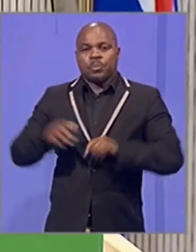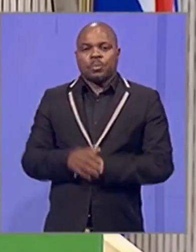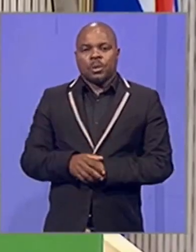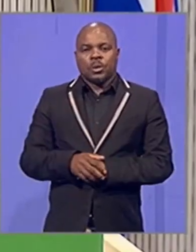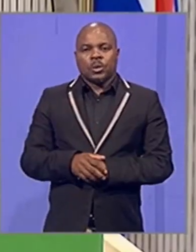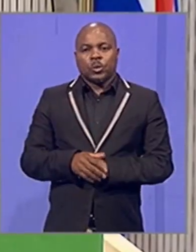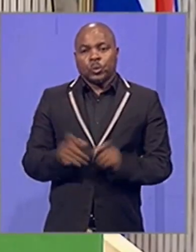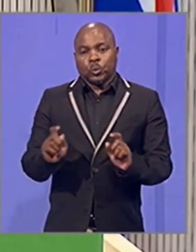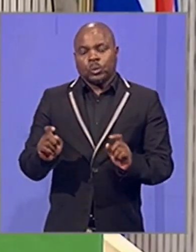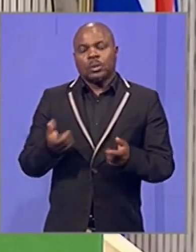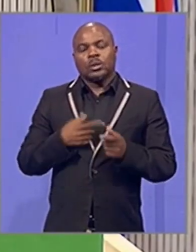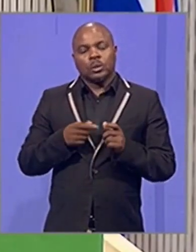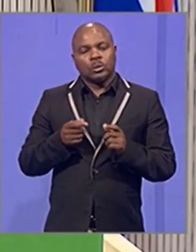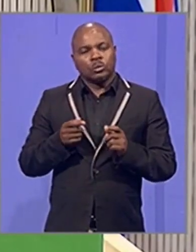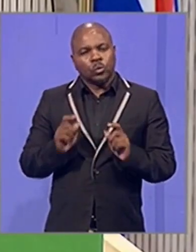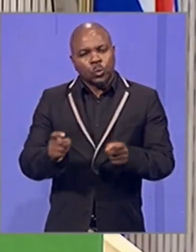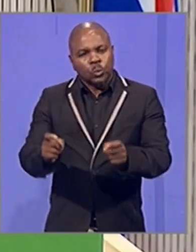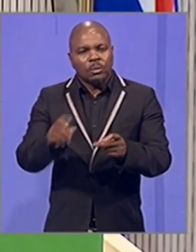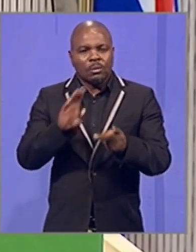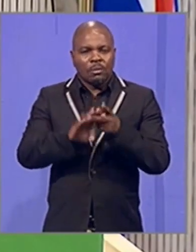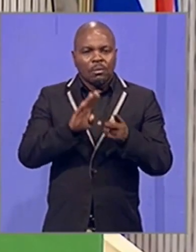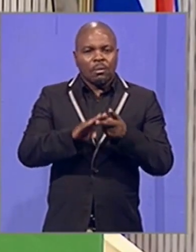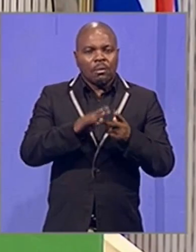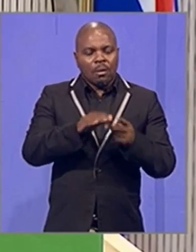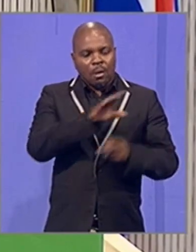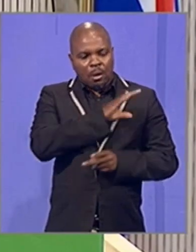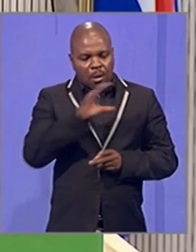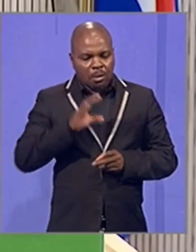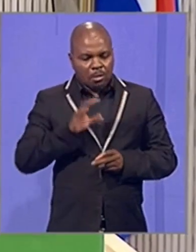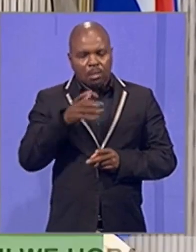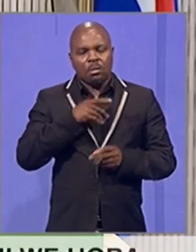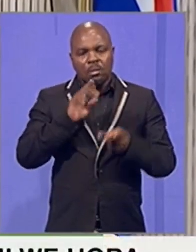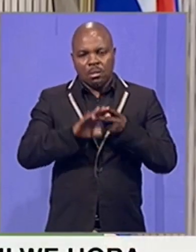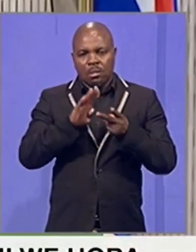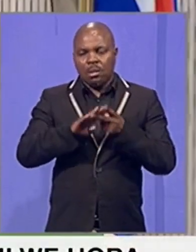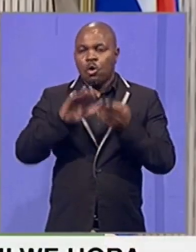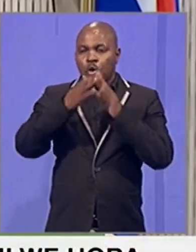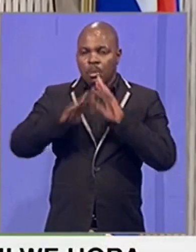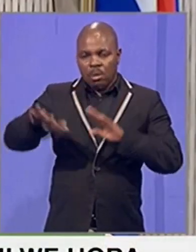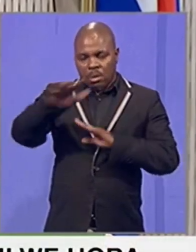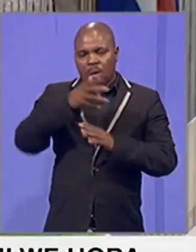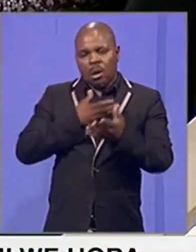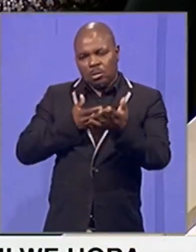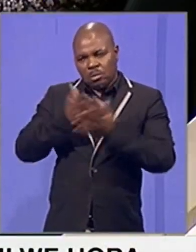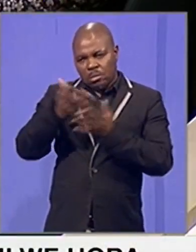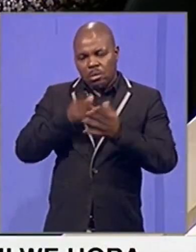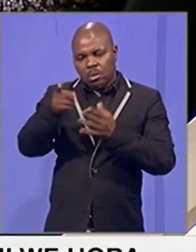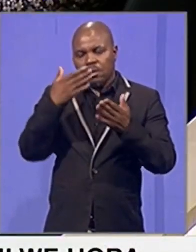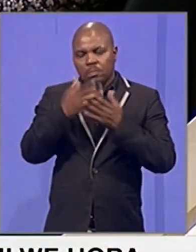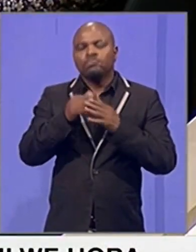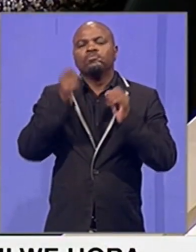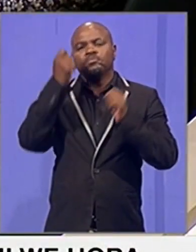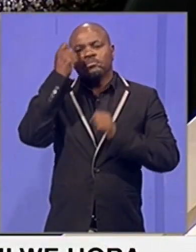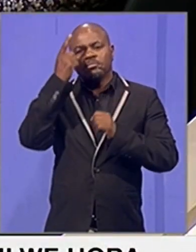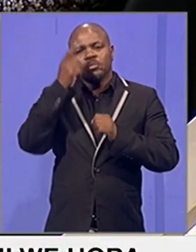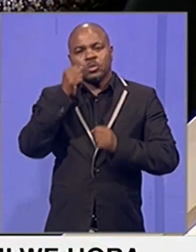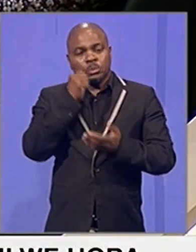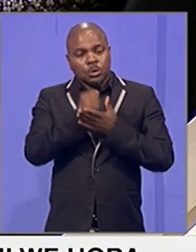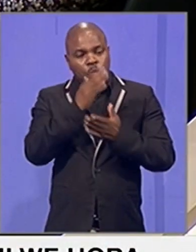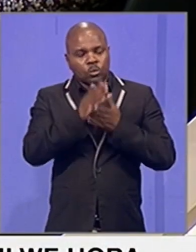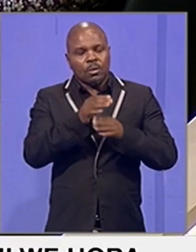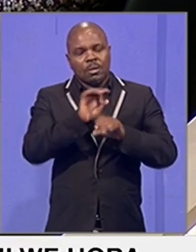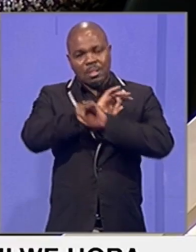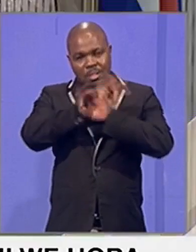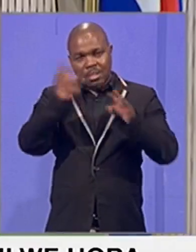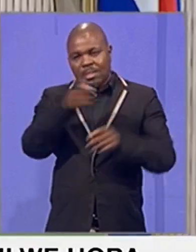this council and residents into confidence as to the real financial situation we find ourselves in.